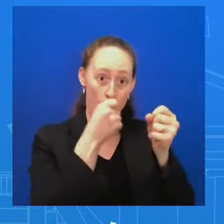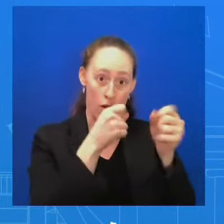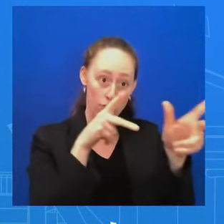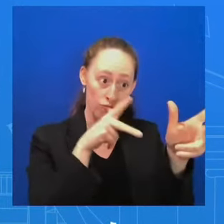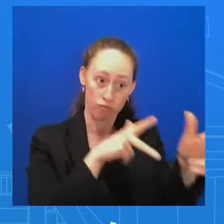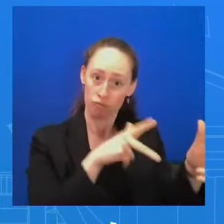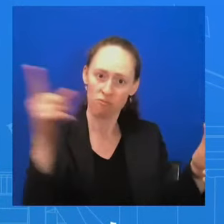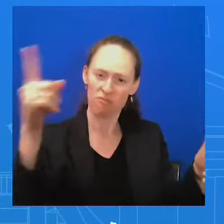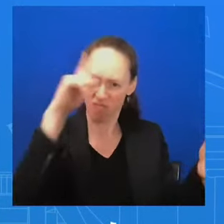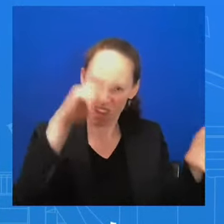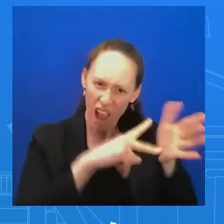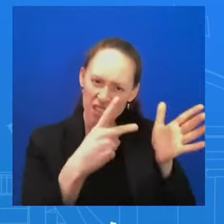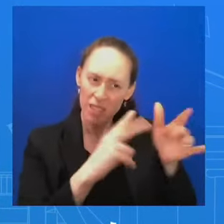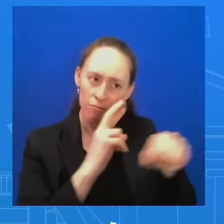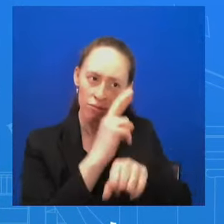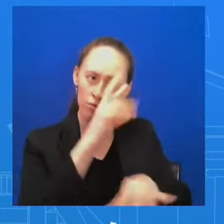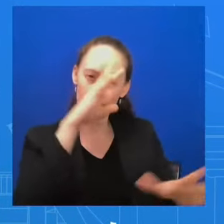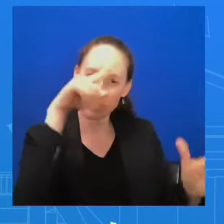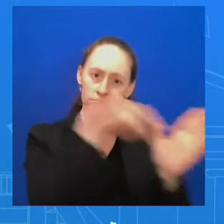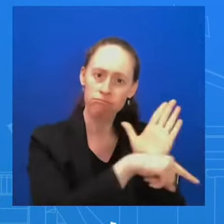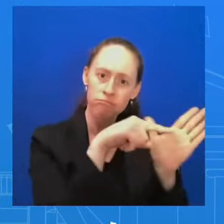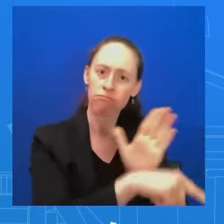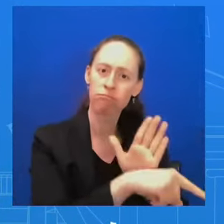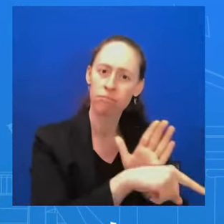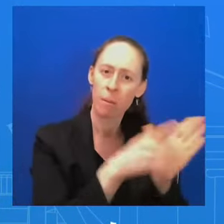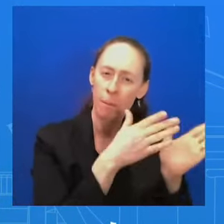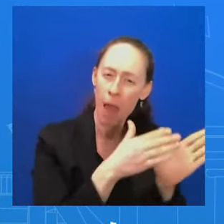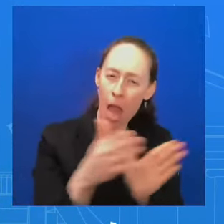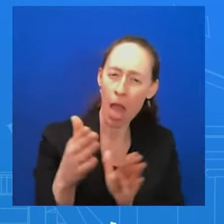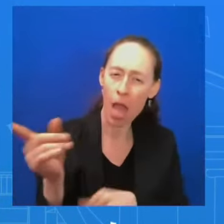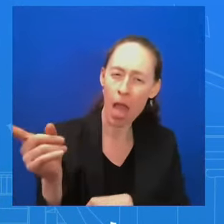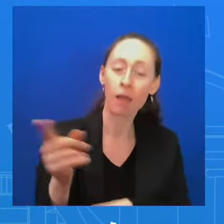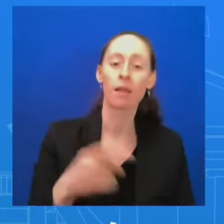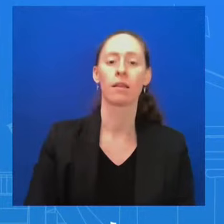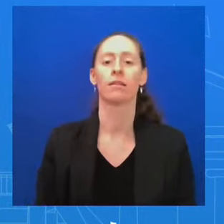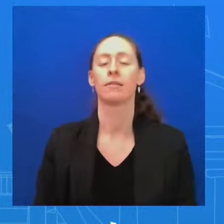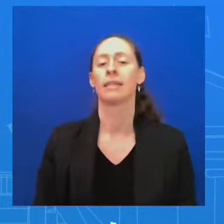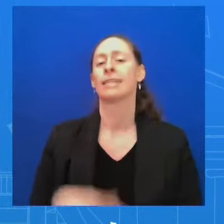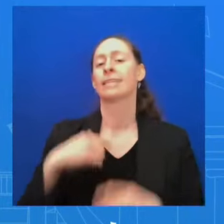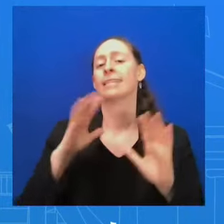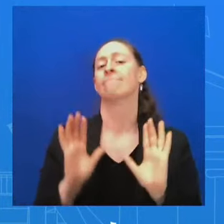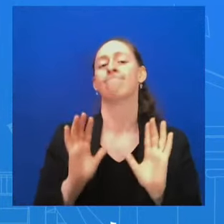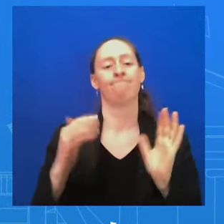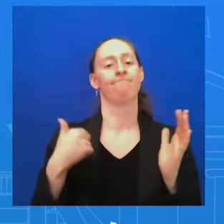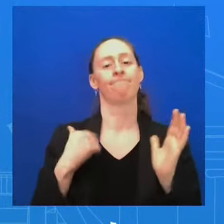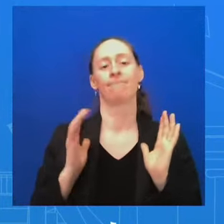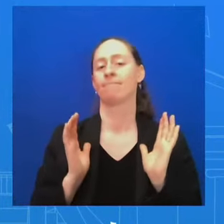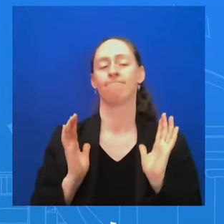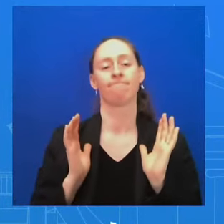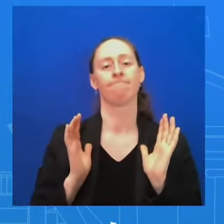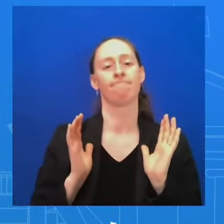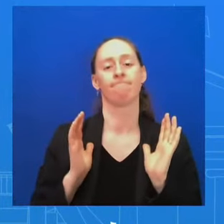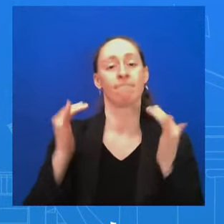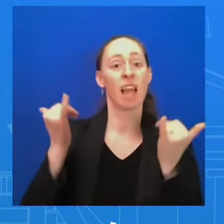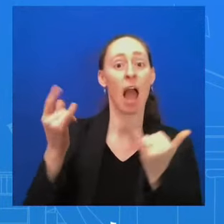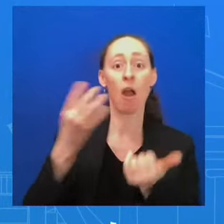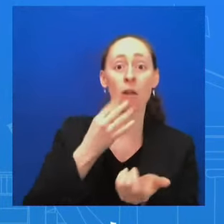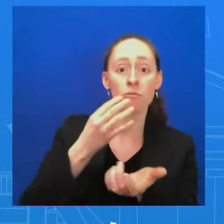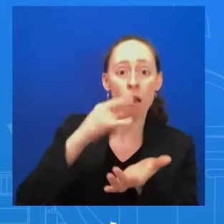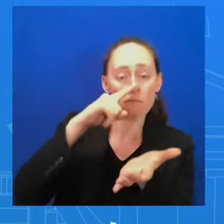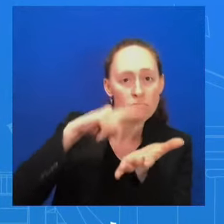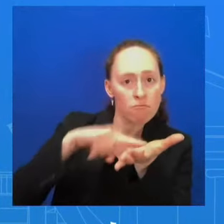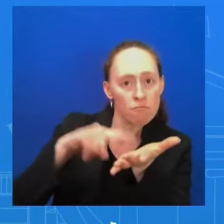They have said themselves publicly after a preliminary investigation that there was no deliberate targeting of